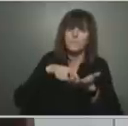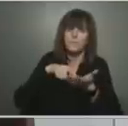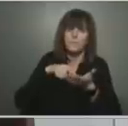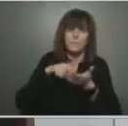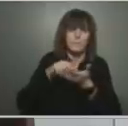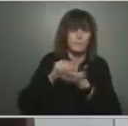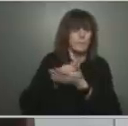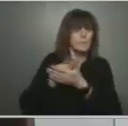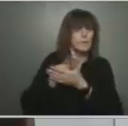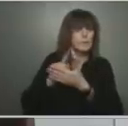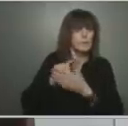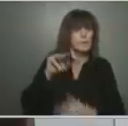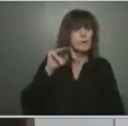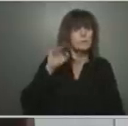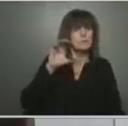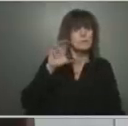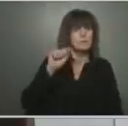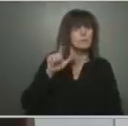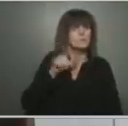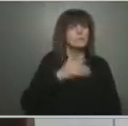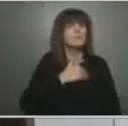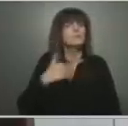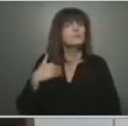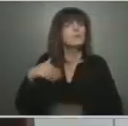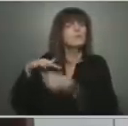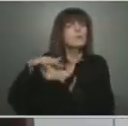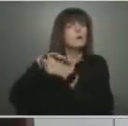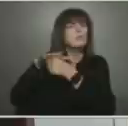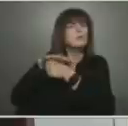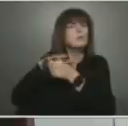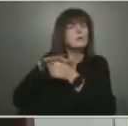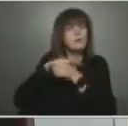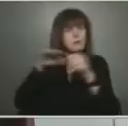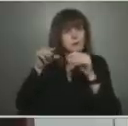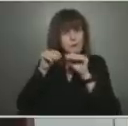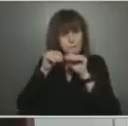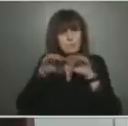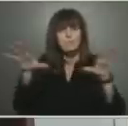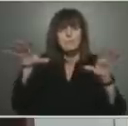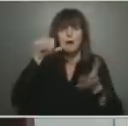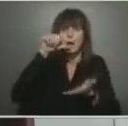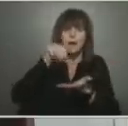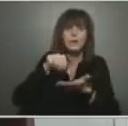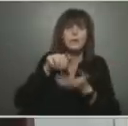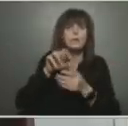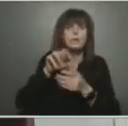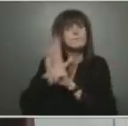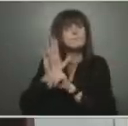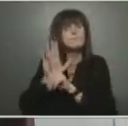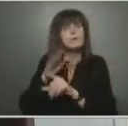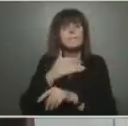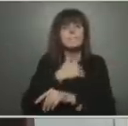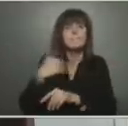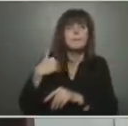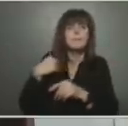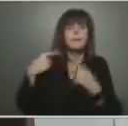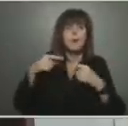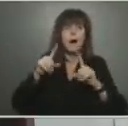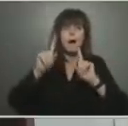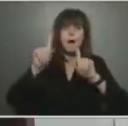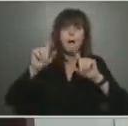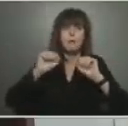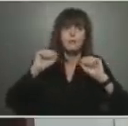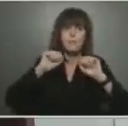telling its members that when gyms reopen on Monday, the YMCA will